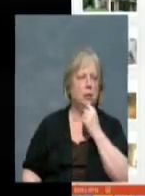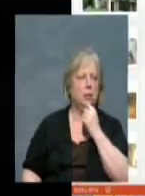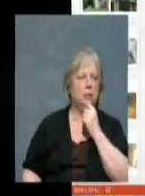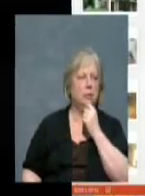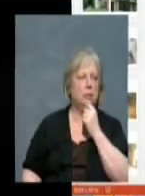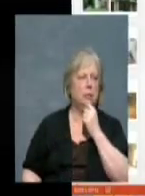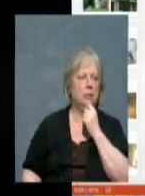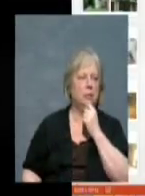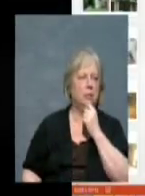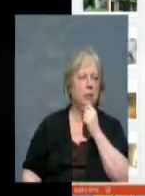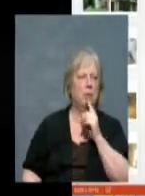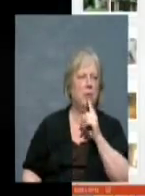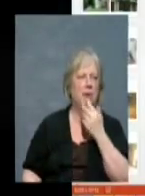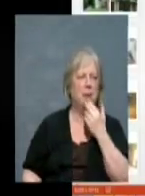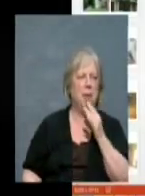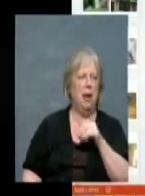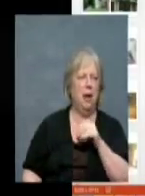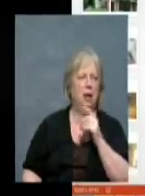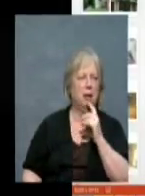That looked real bad.